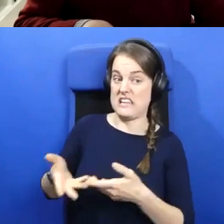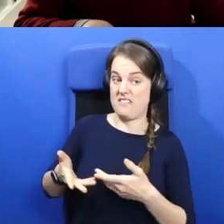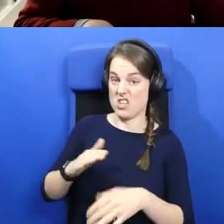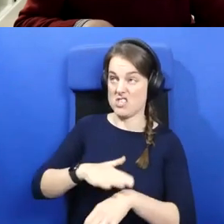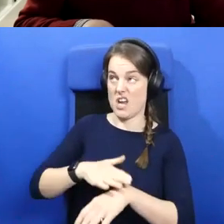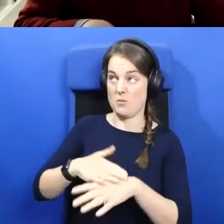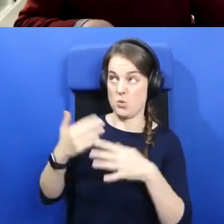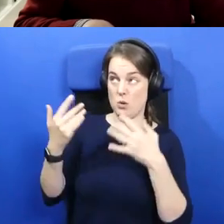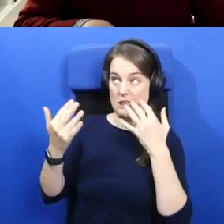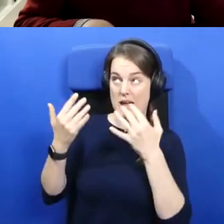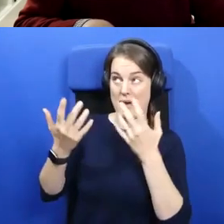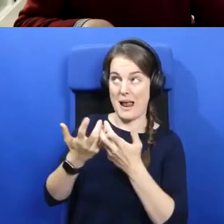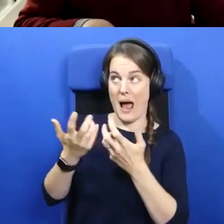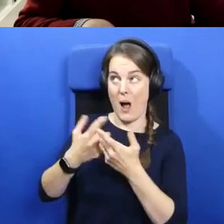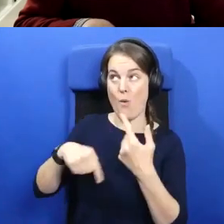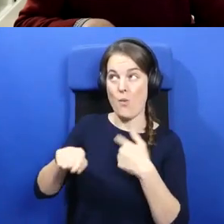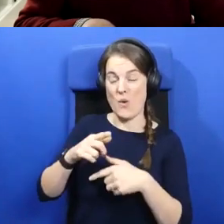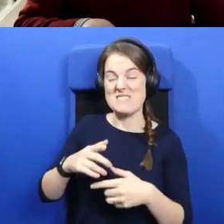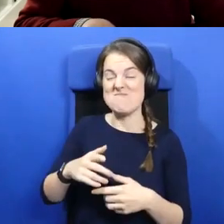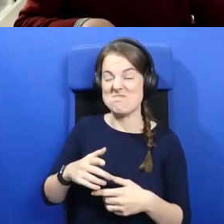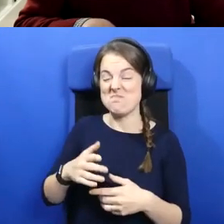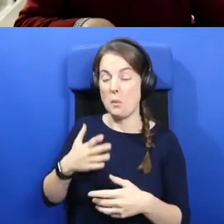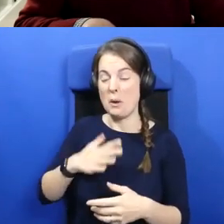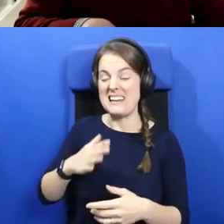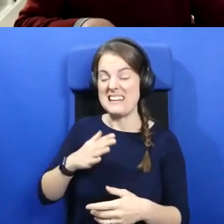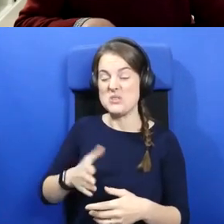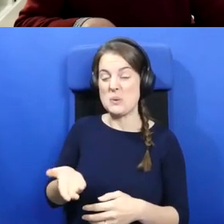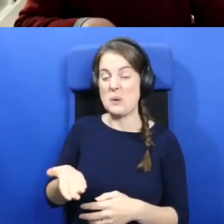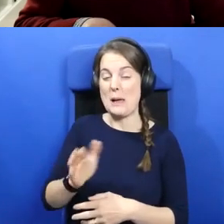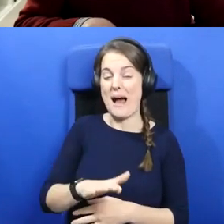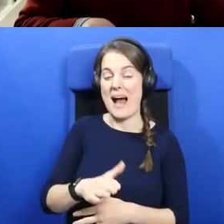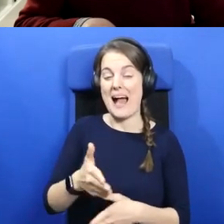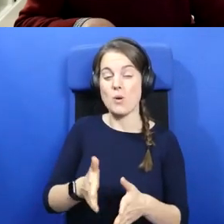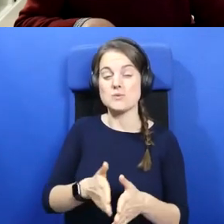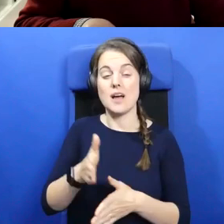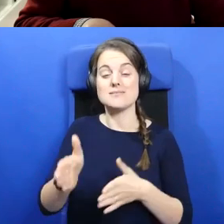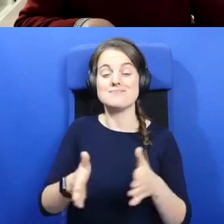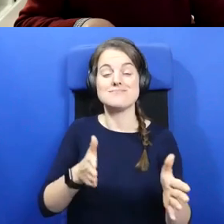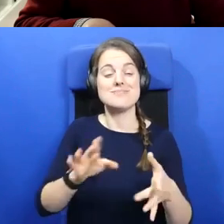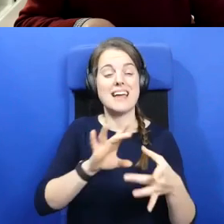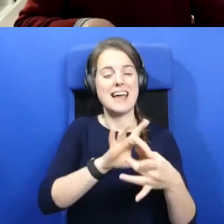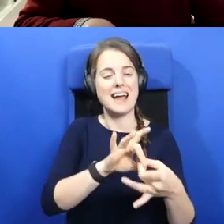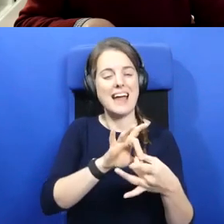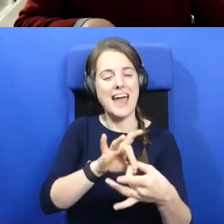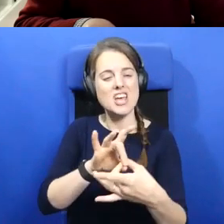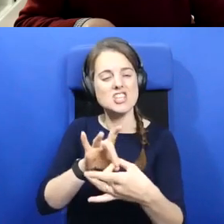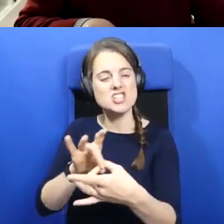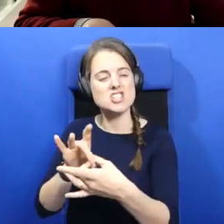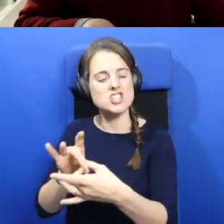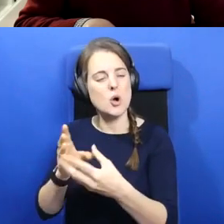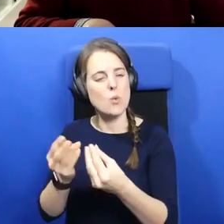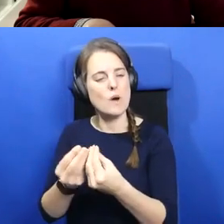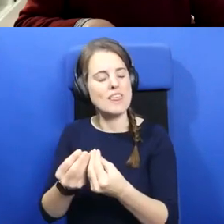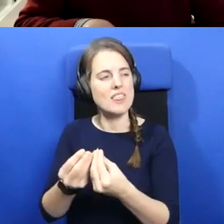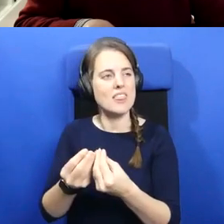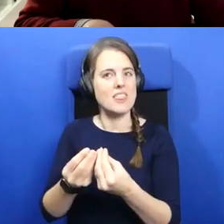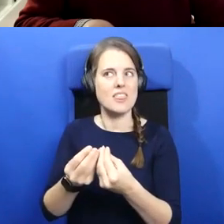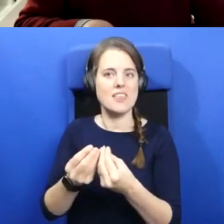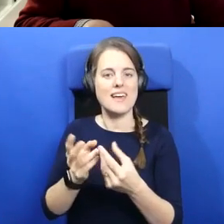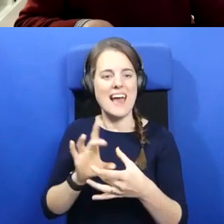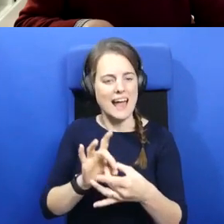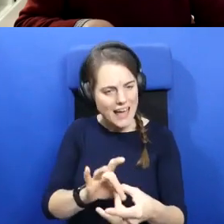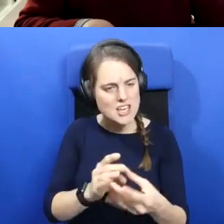uh, how we do need to, uh, get back out and do our, and engage with, uh, the, you know, the journey.